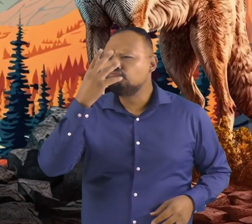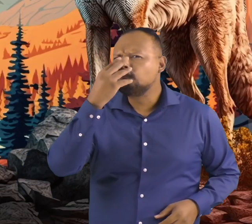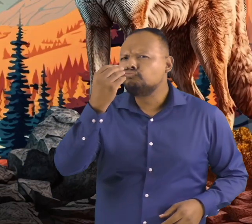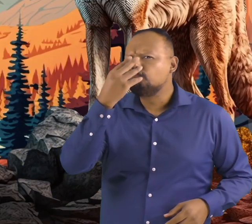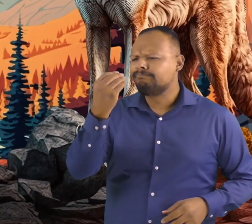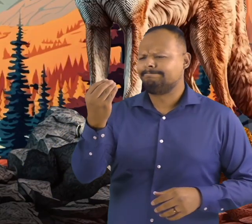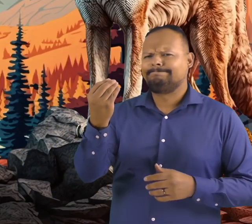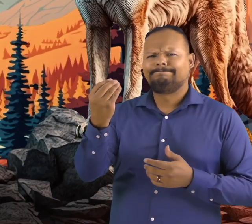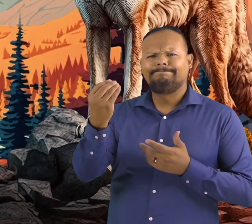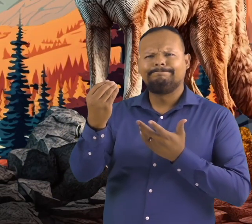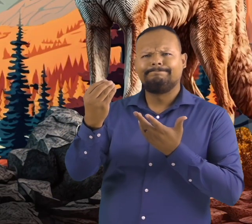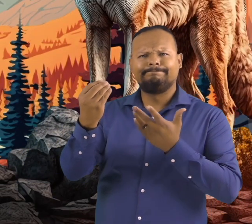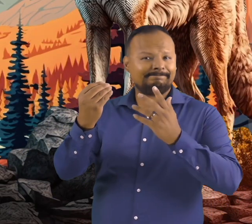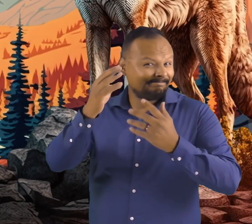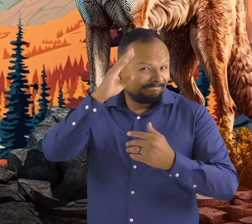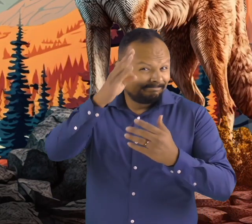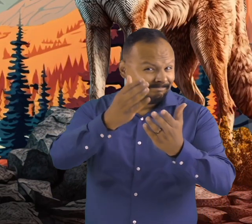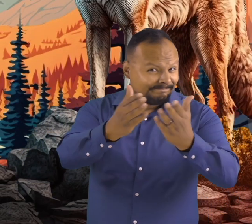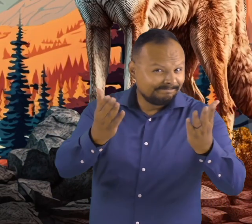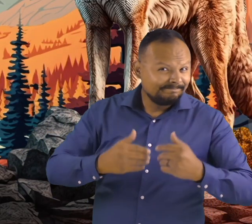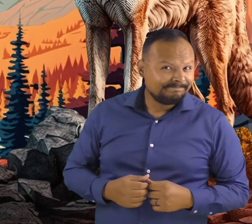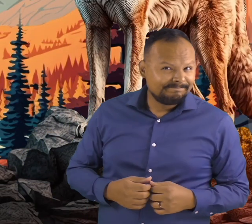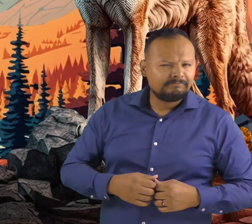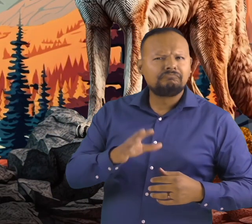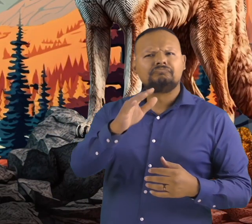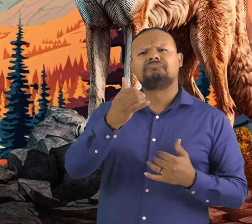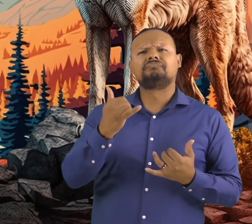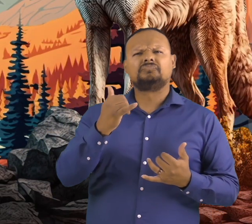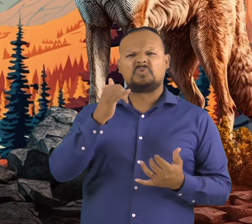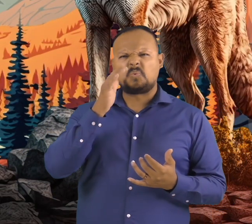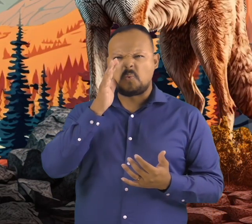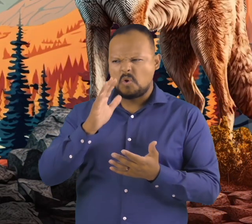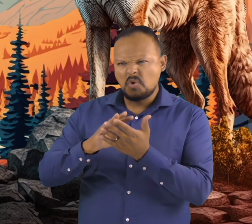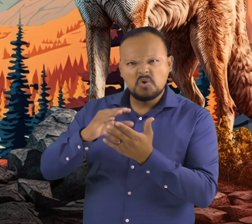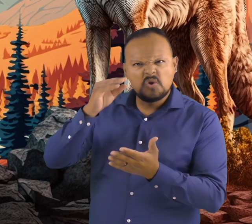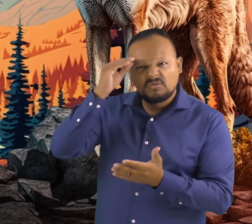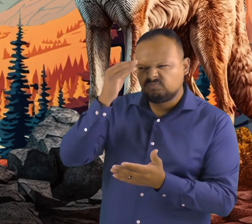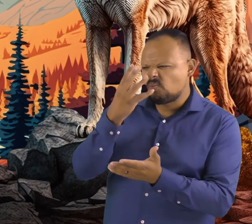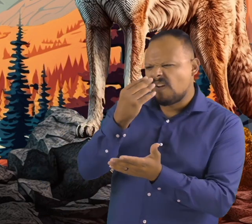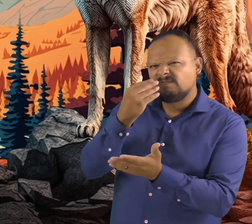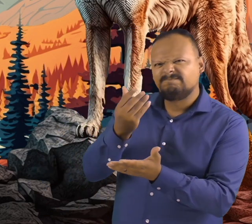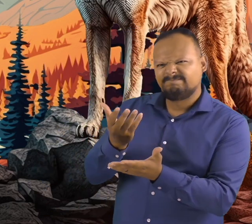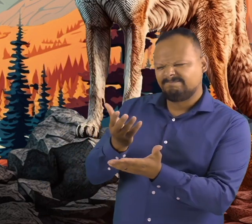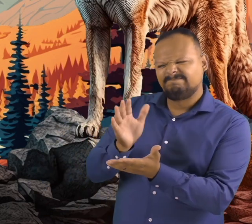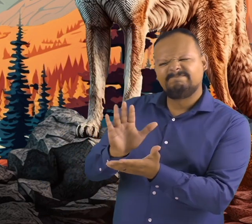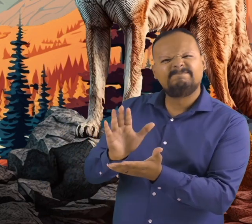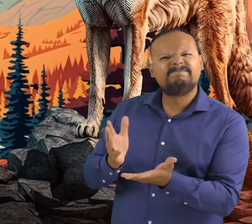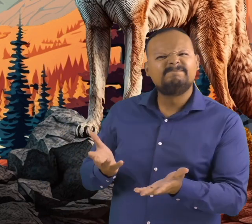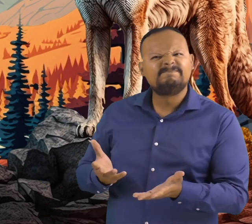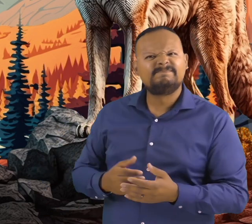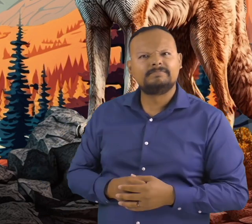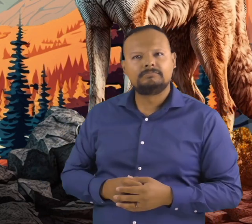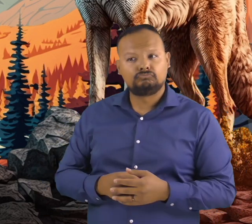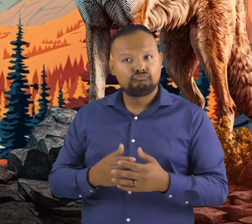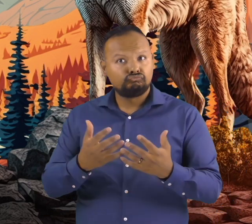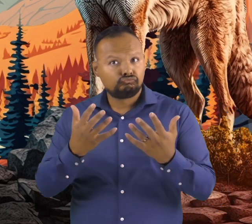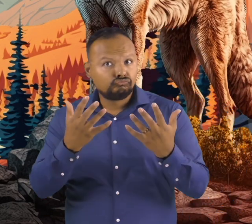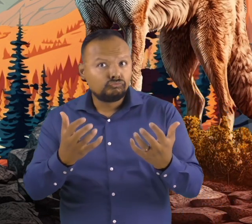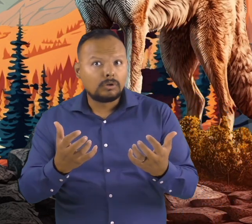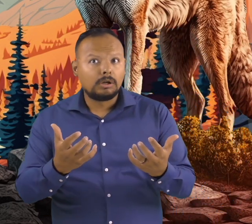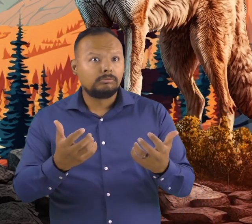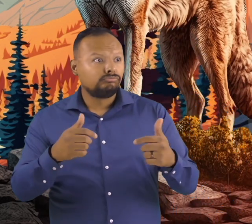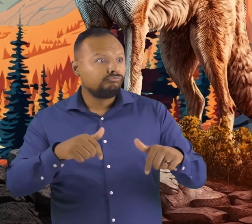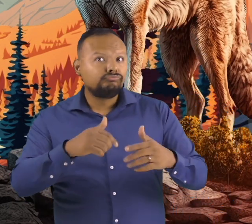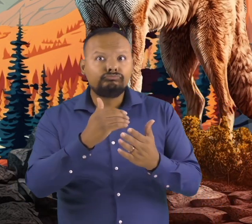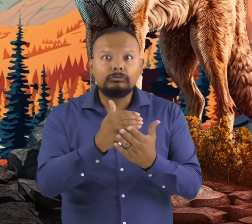Wolves. Hello there, everyone. Today, we are going to learn about wolves. If you want to read along